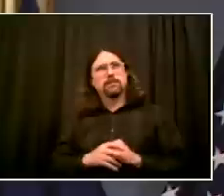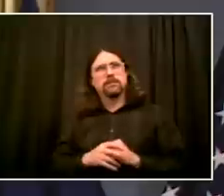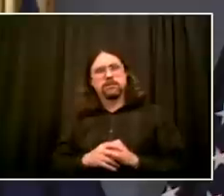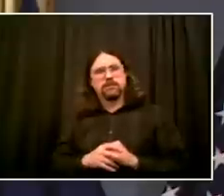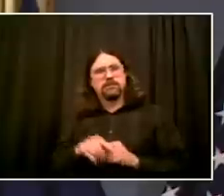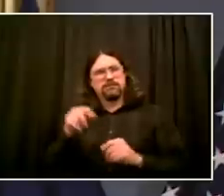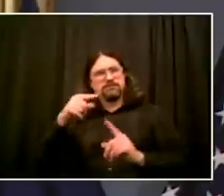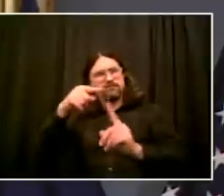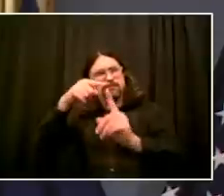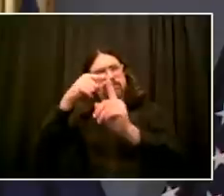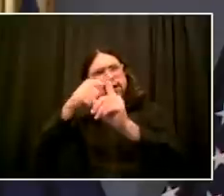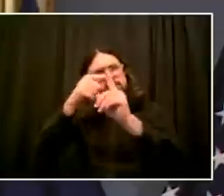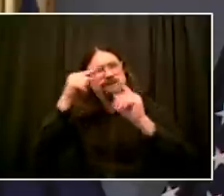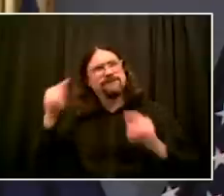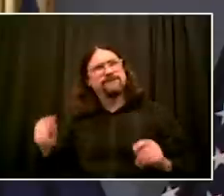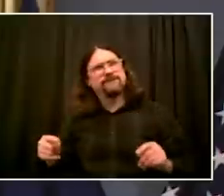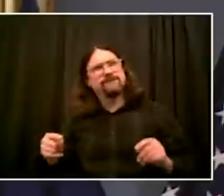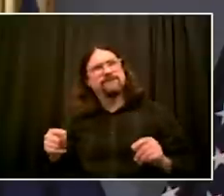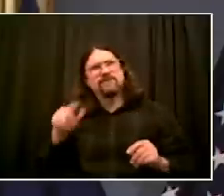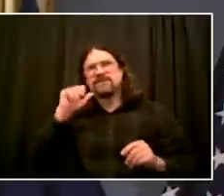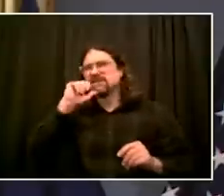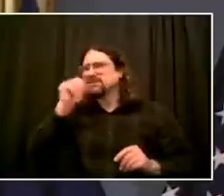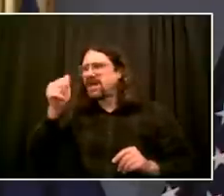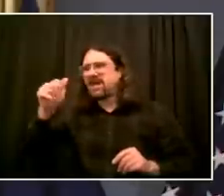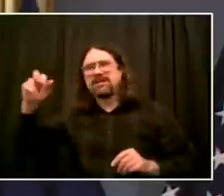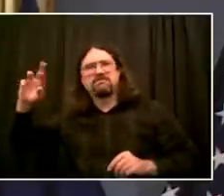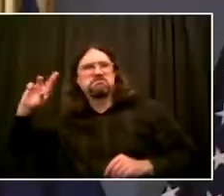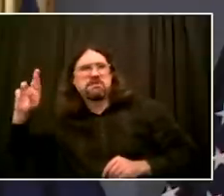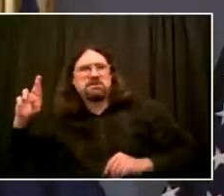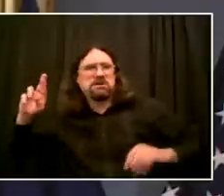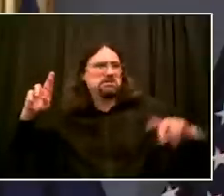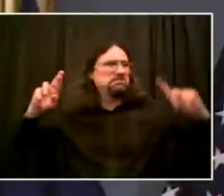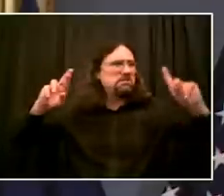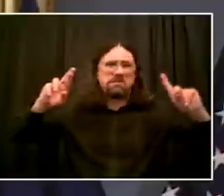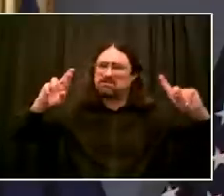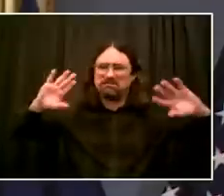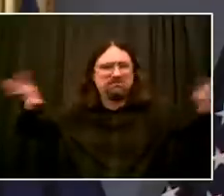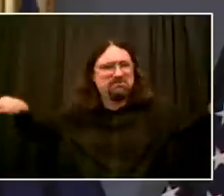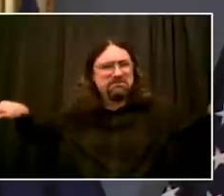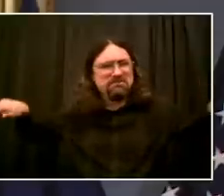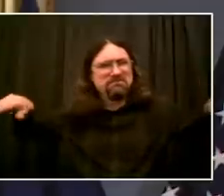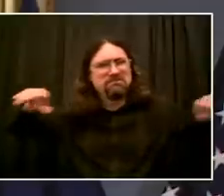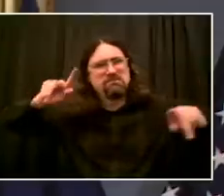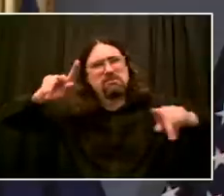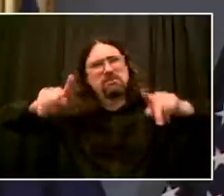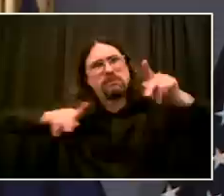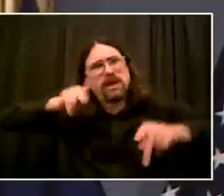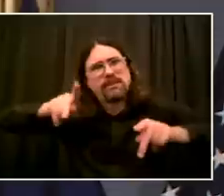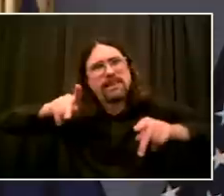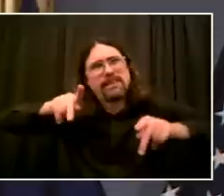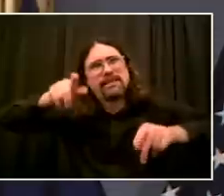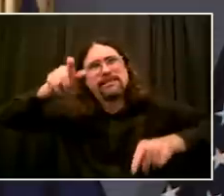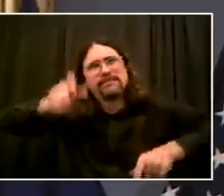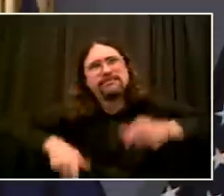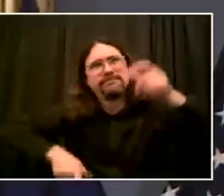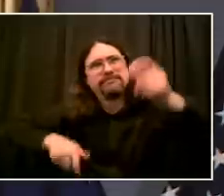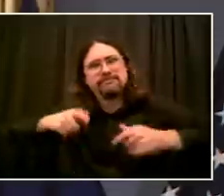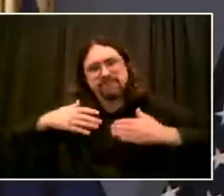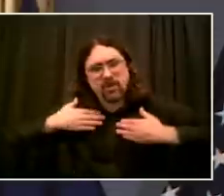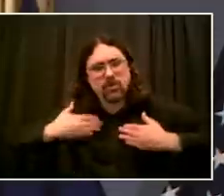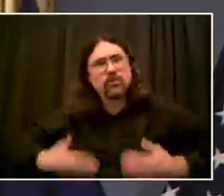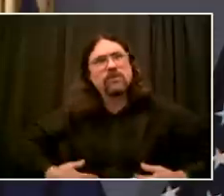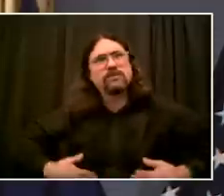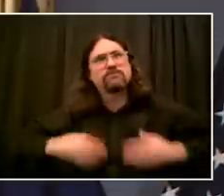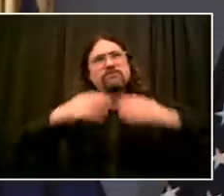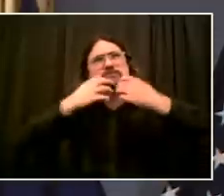things must change in the culture of policing, and that actually police officers have to lead that change from within. I believe that in